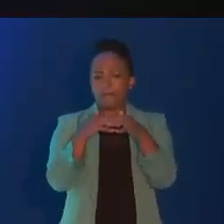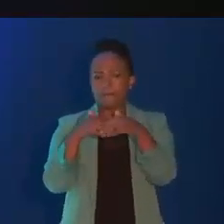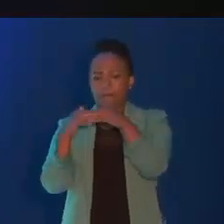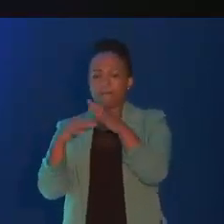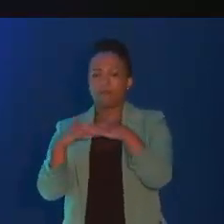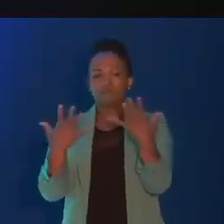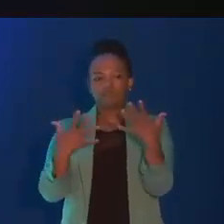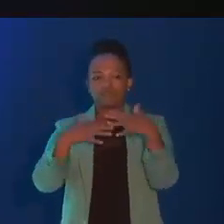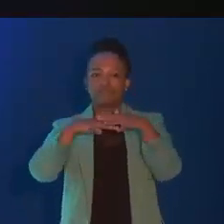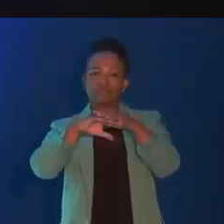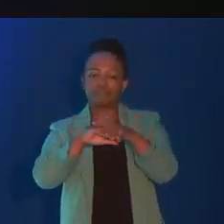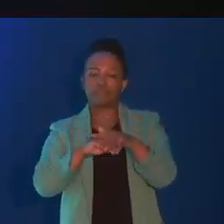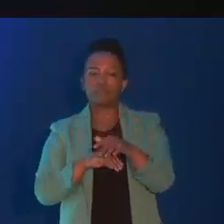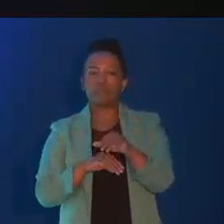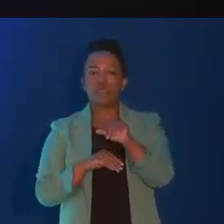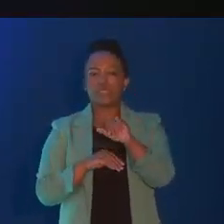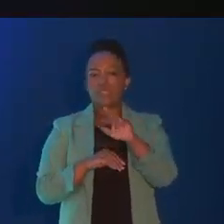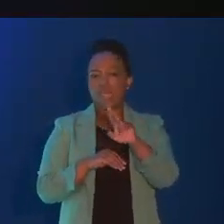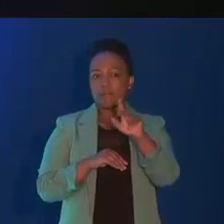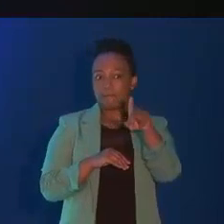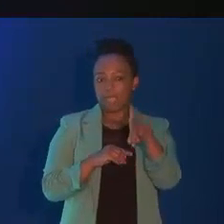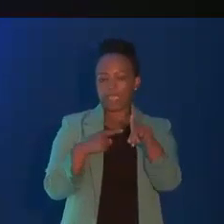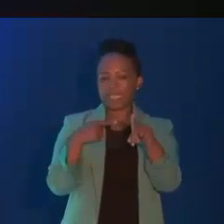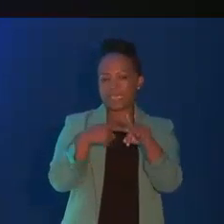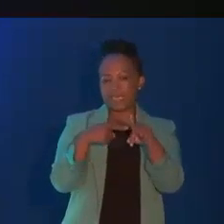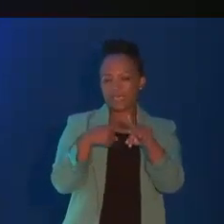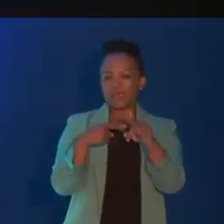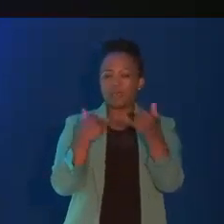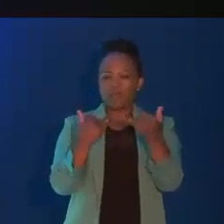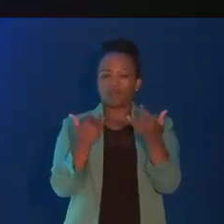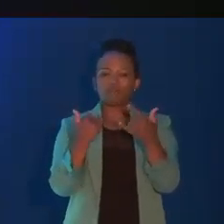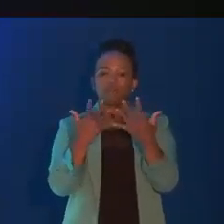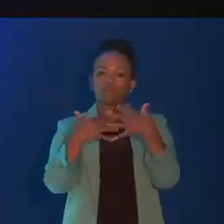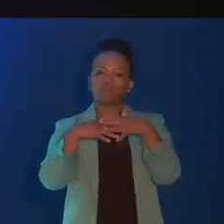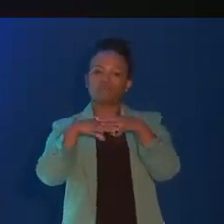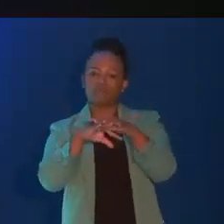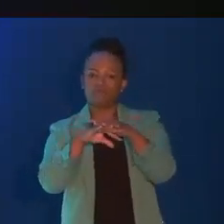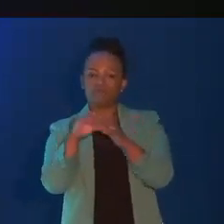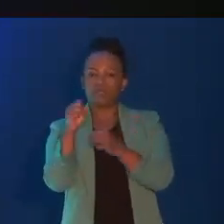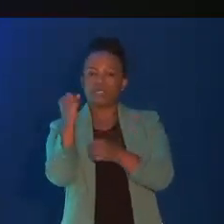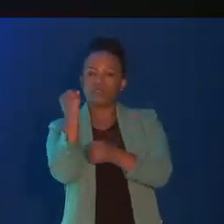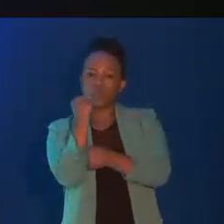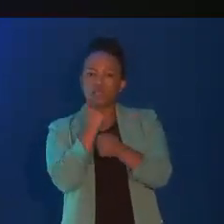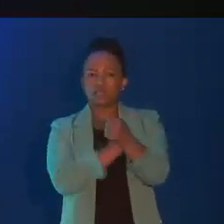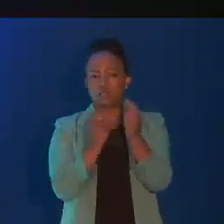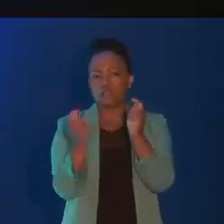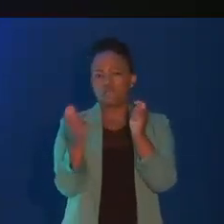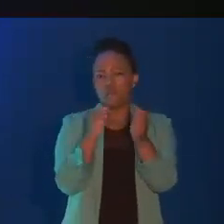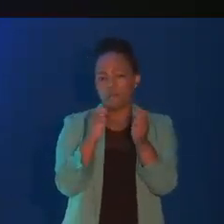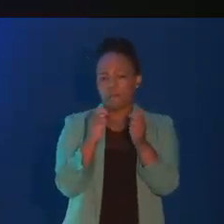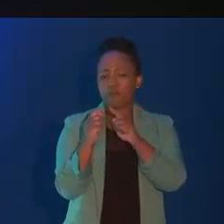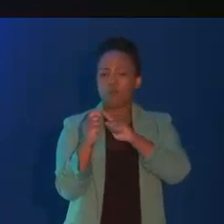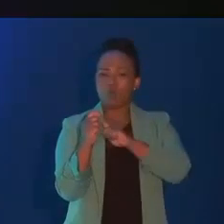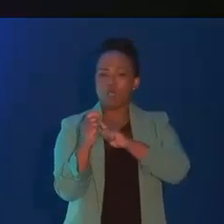Linked to the ERRP, we are also implementing a number of structural reforms under Operation Volunzela,